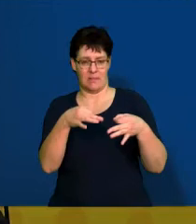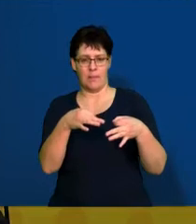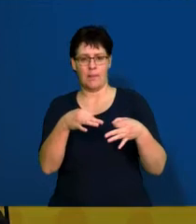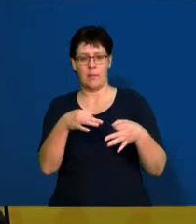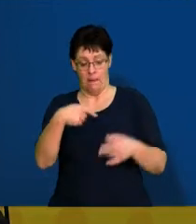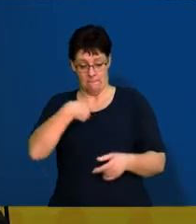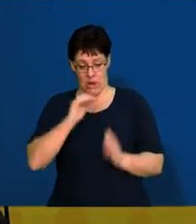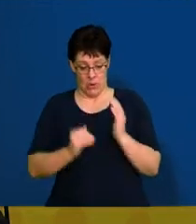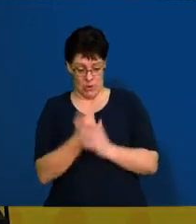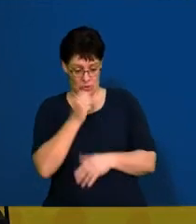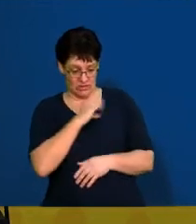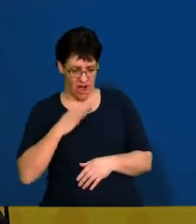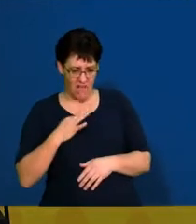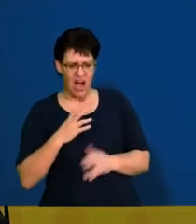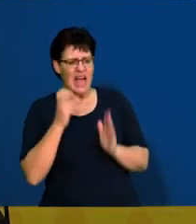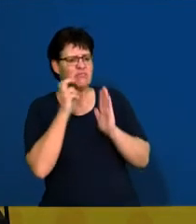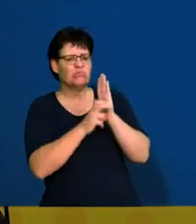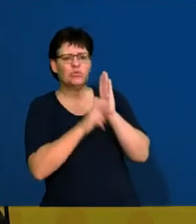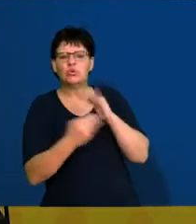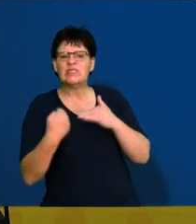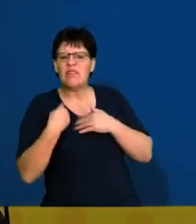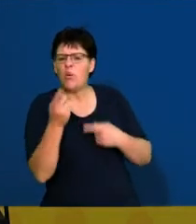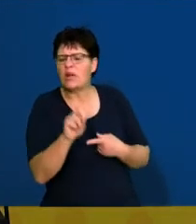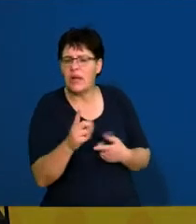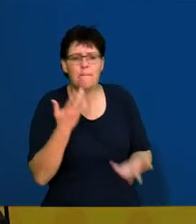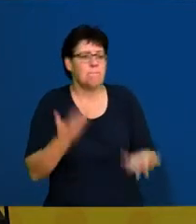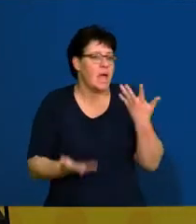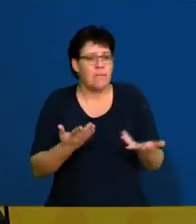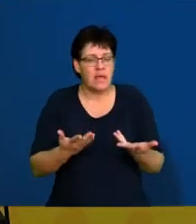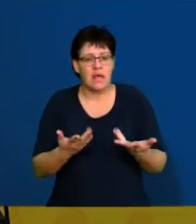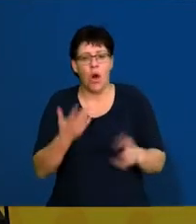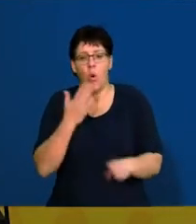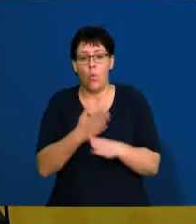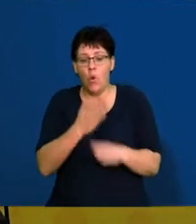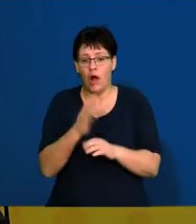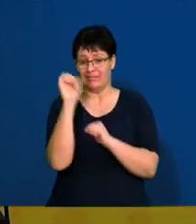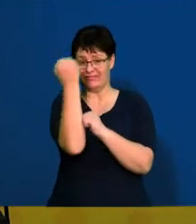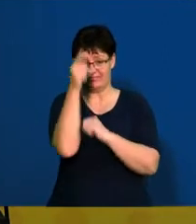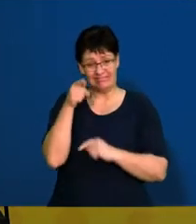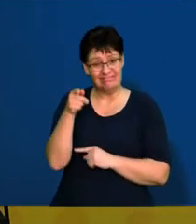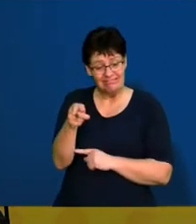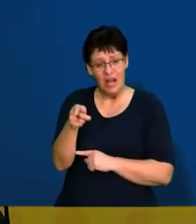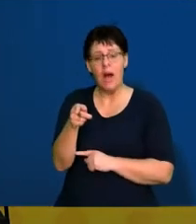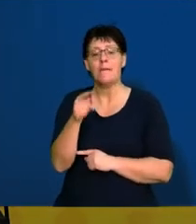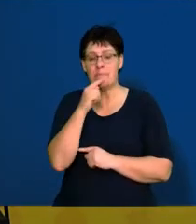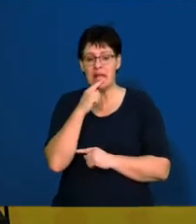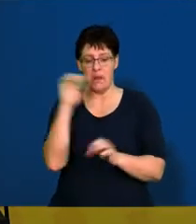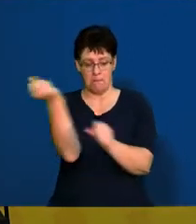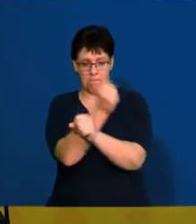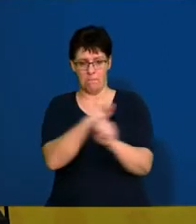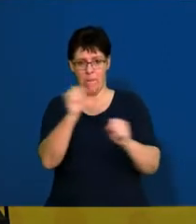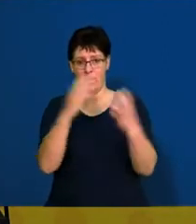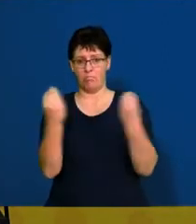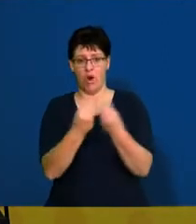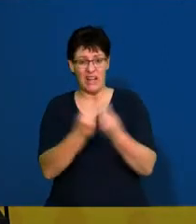the employee any safety regulations. So, perhaps a refinery that's making explosive